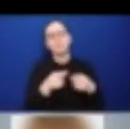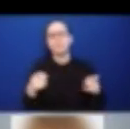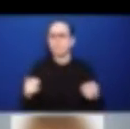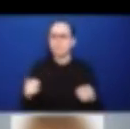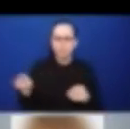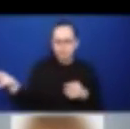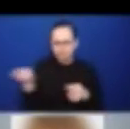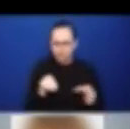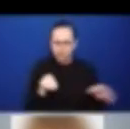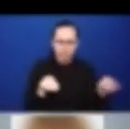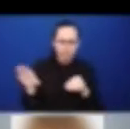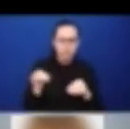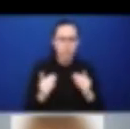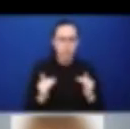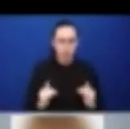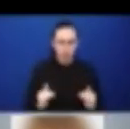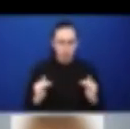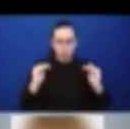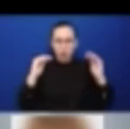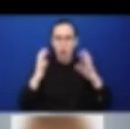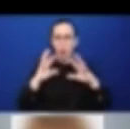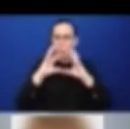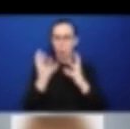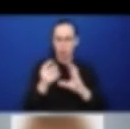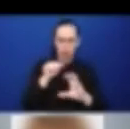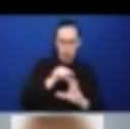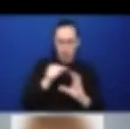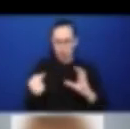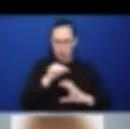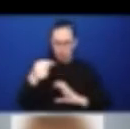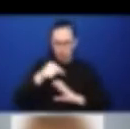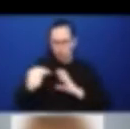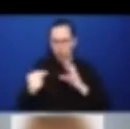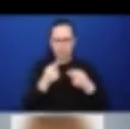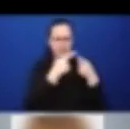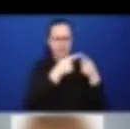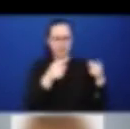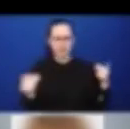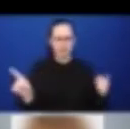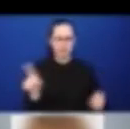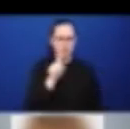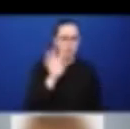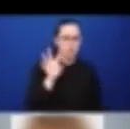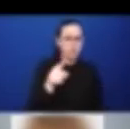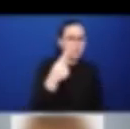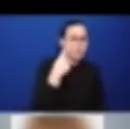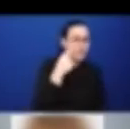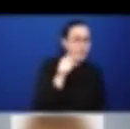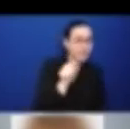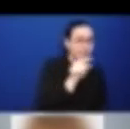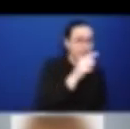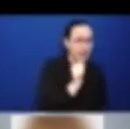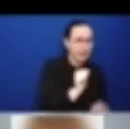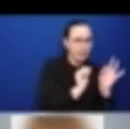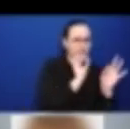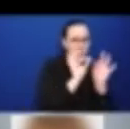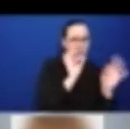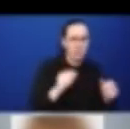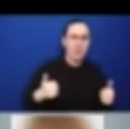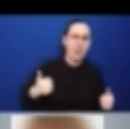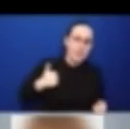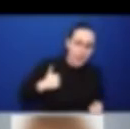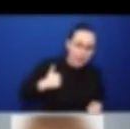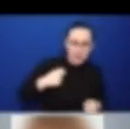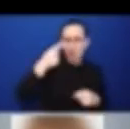14 countries that are represented here on the screen. They include Canada, India, Australia, France,